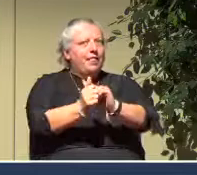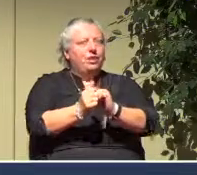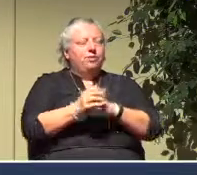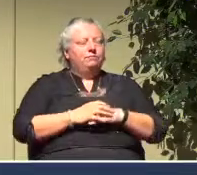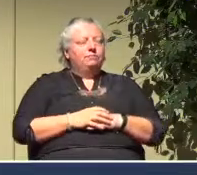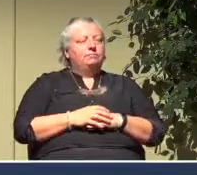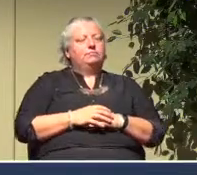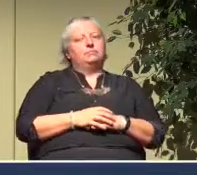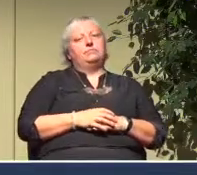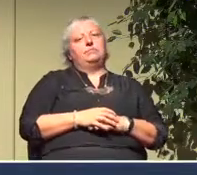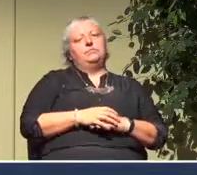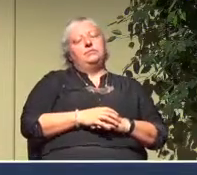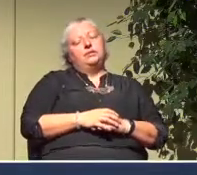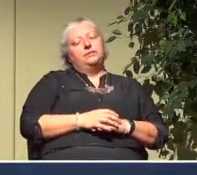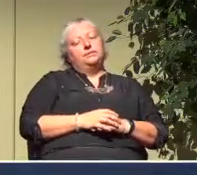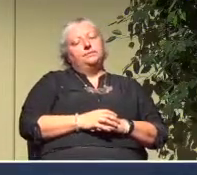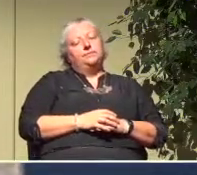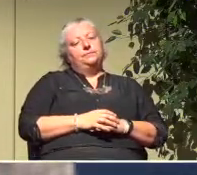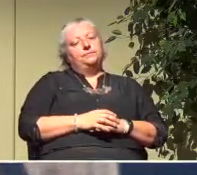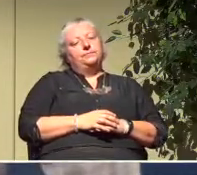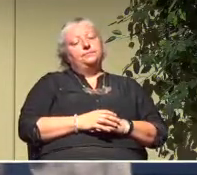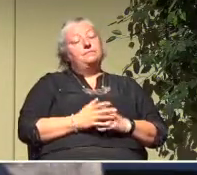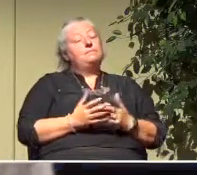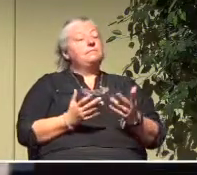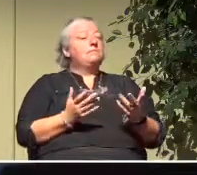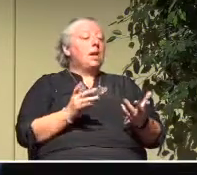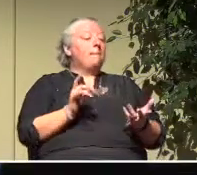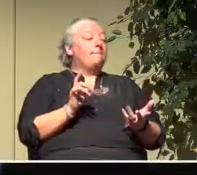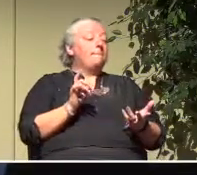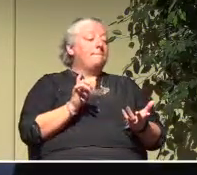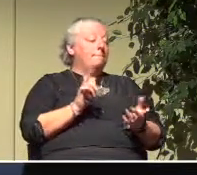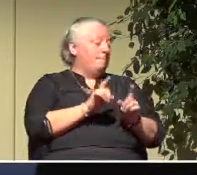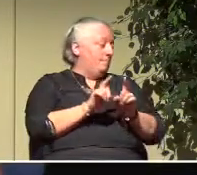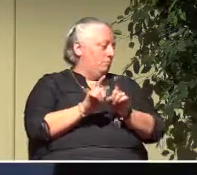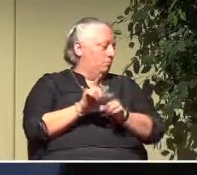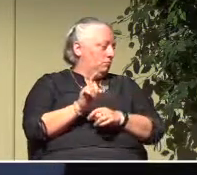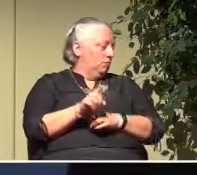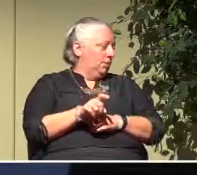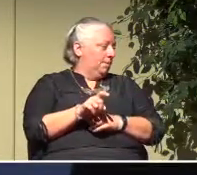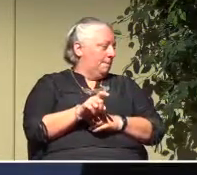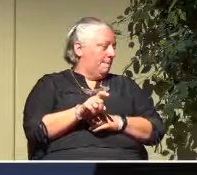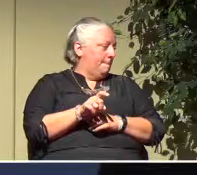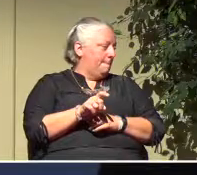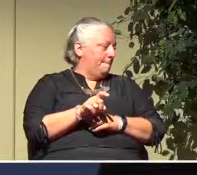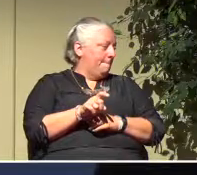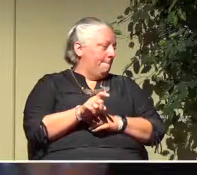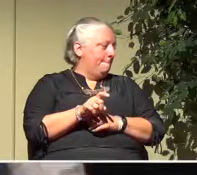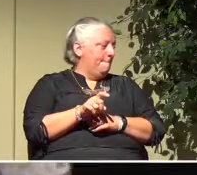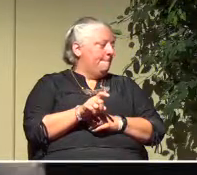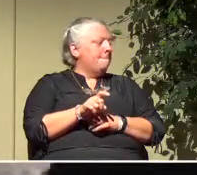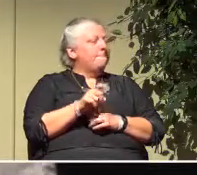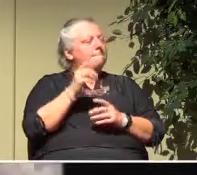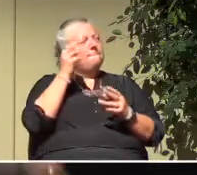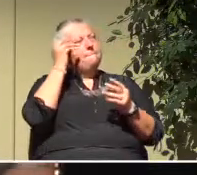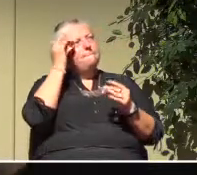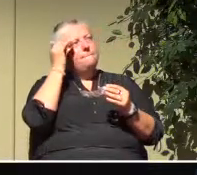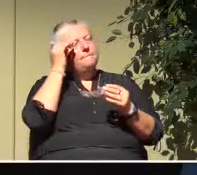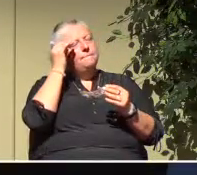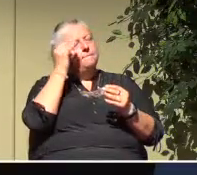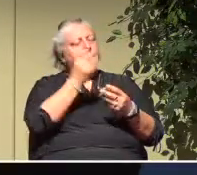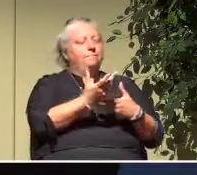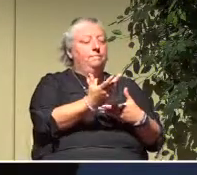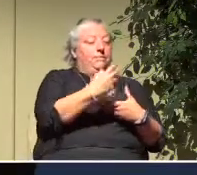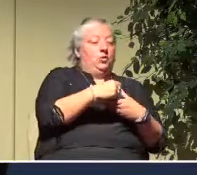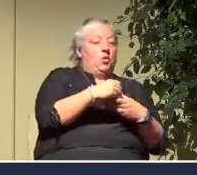intentionality. And then it takes intentionality to also think about and include